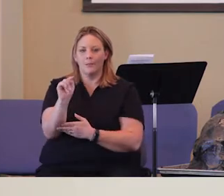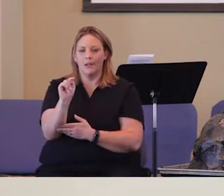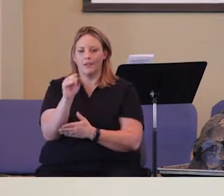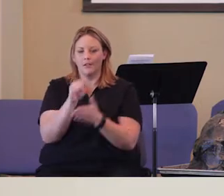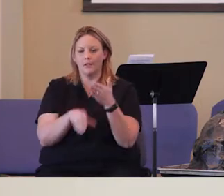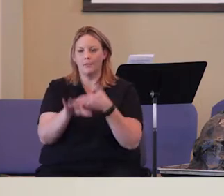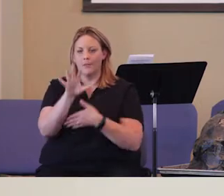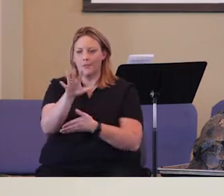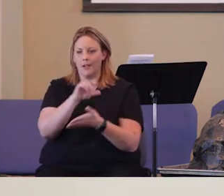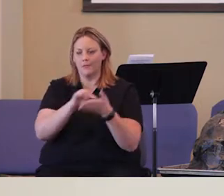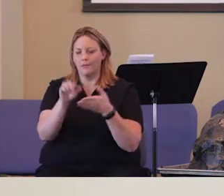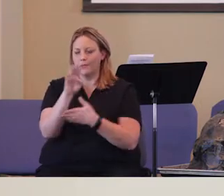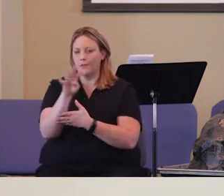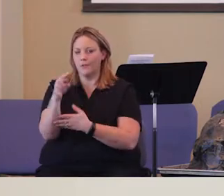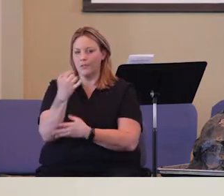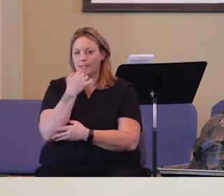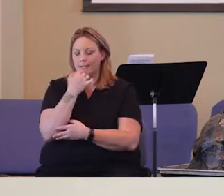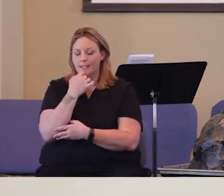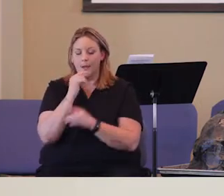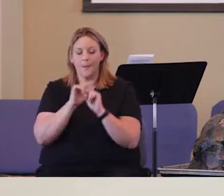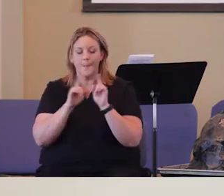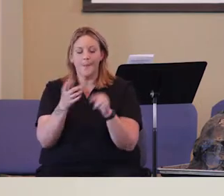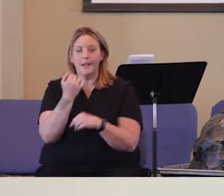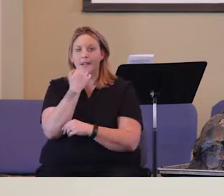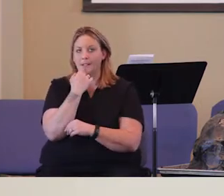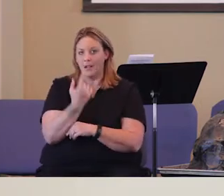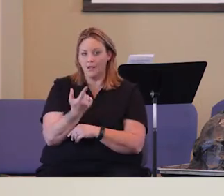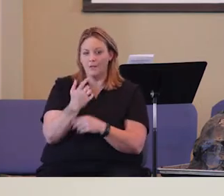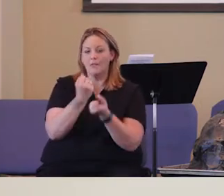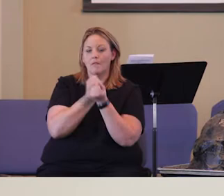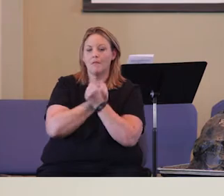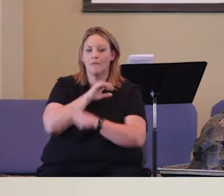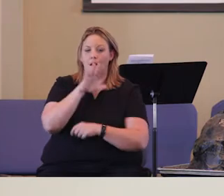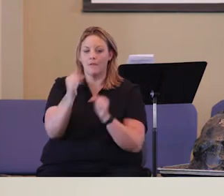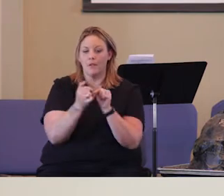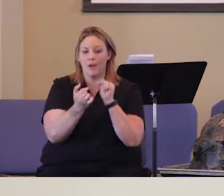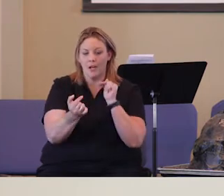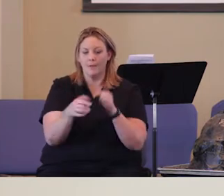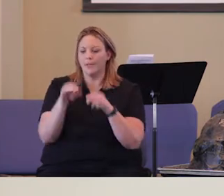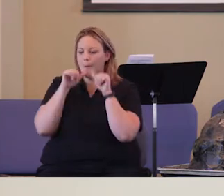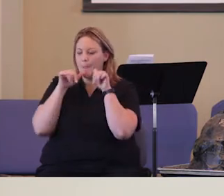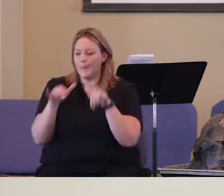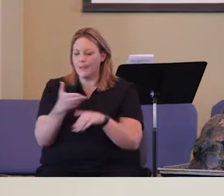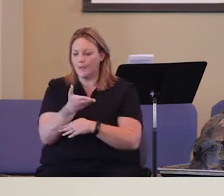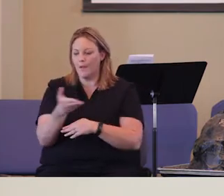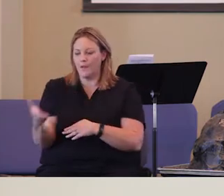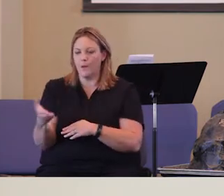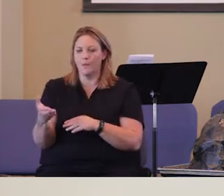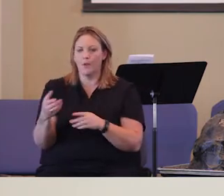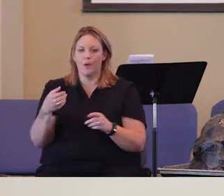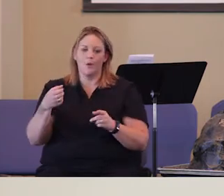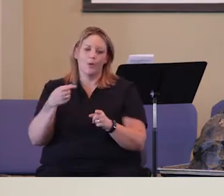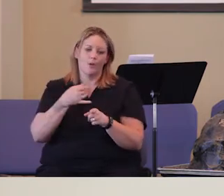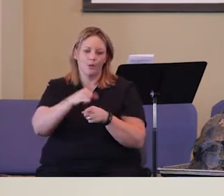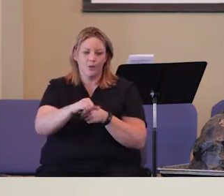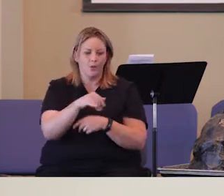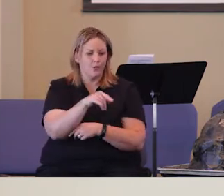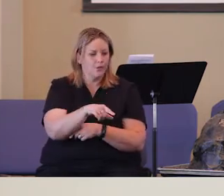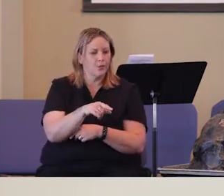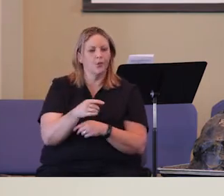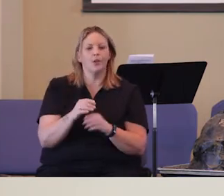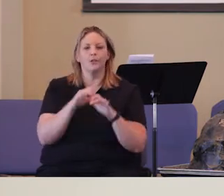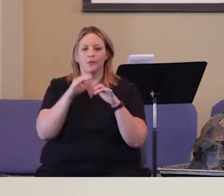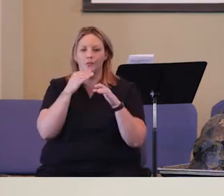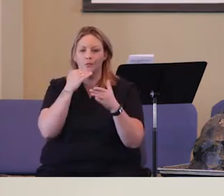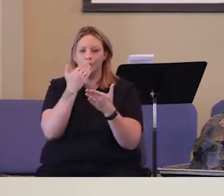5.44 says, But I say to you, love your enemies, bless those who curse you, do good to those who